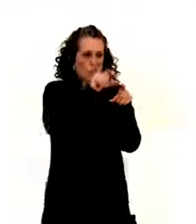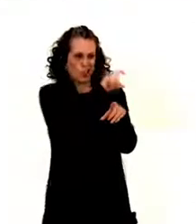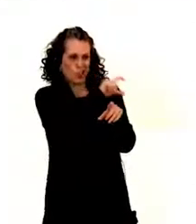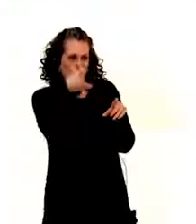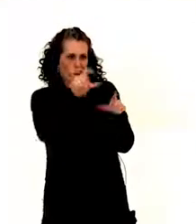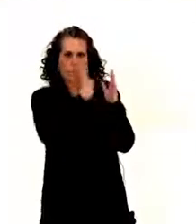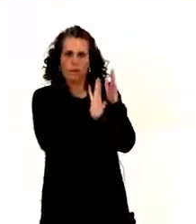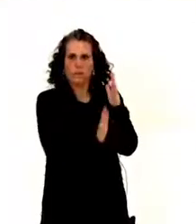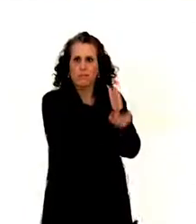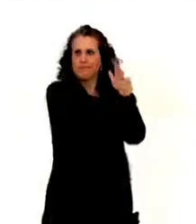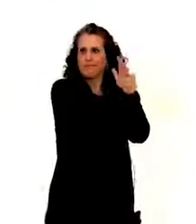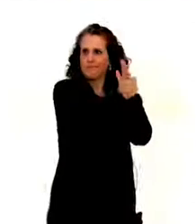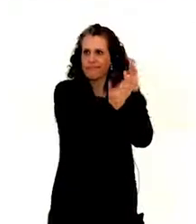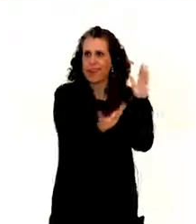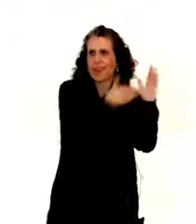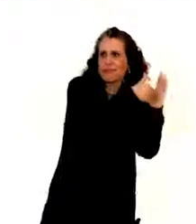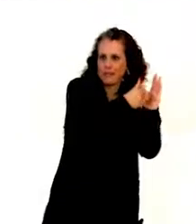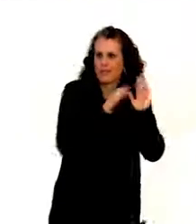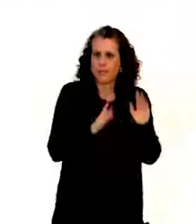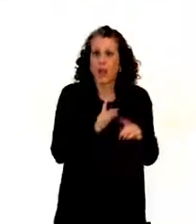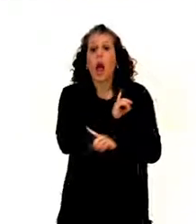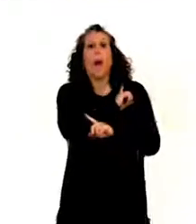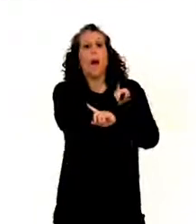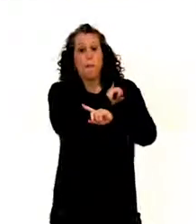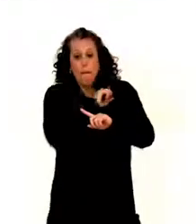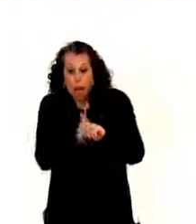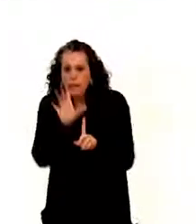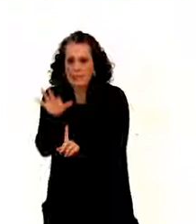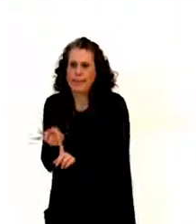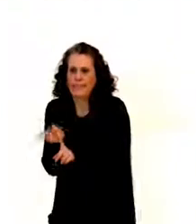And then we have to have specific strategies for persons with disabilities.